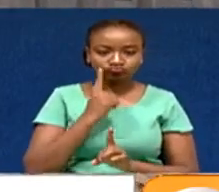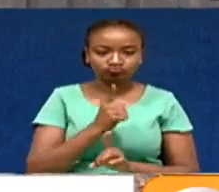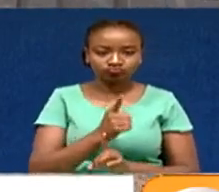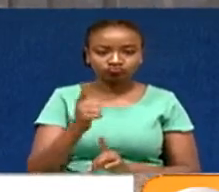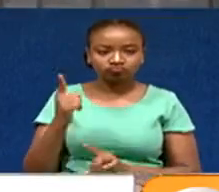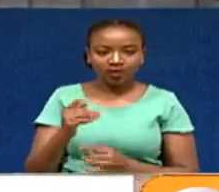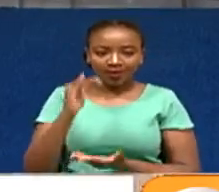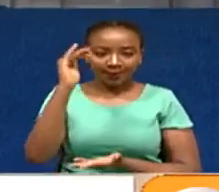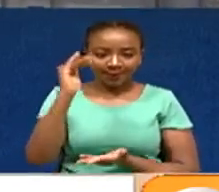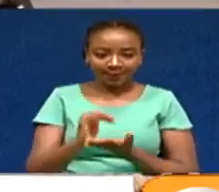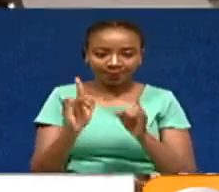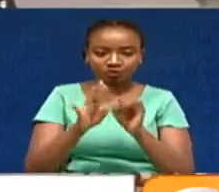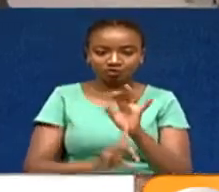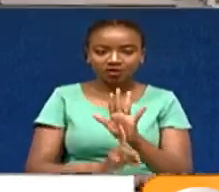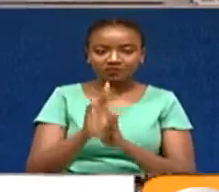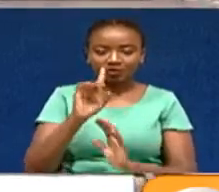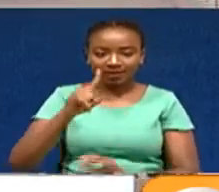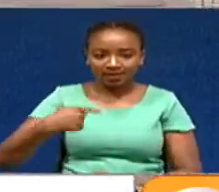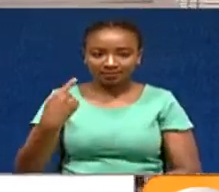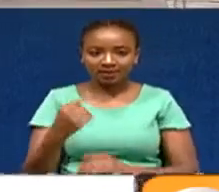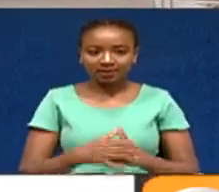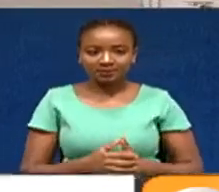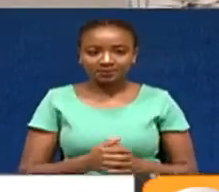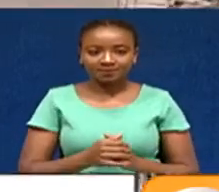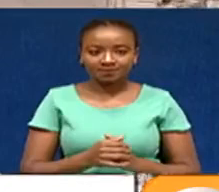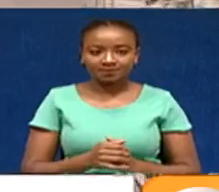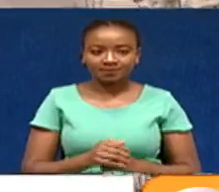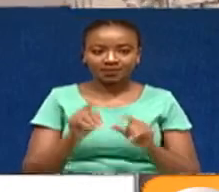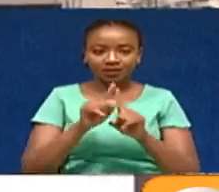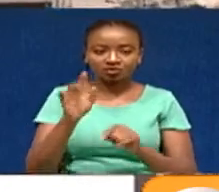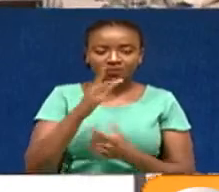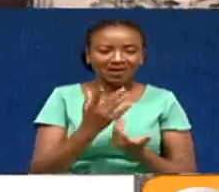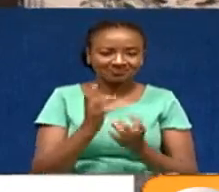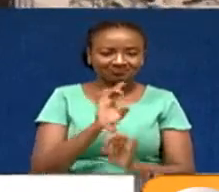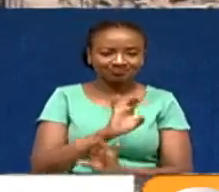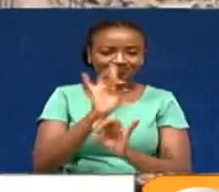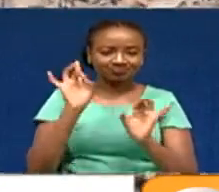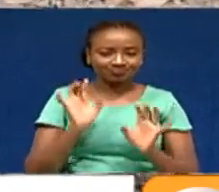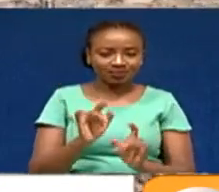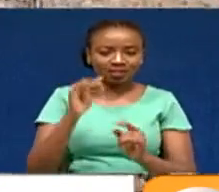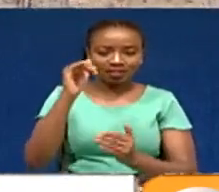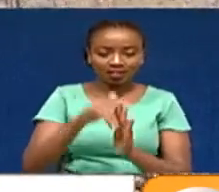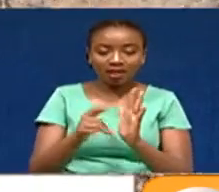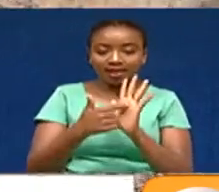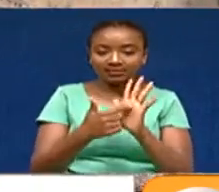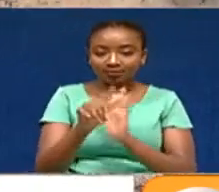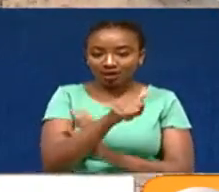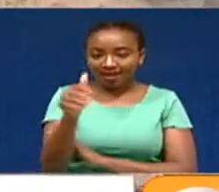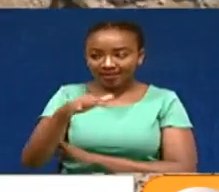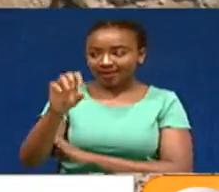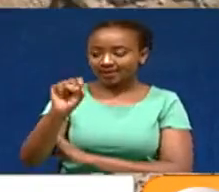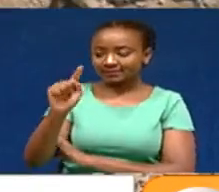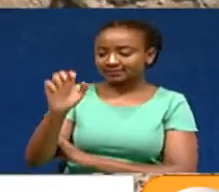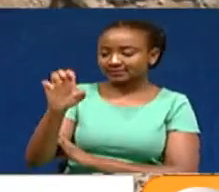while reduced developer demand, so Aruaka lose its shine for the second consecutive quarter. Satellite towns and land prices